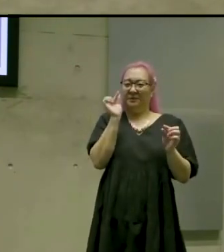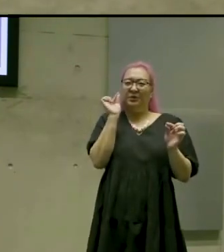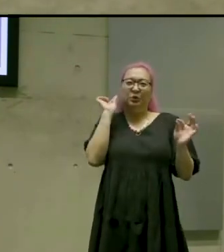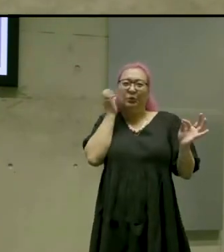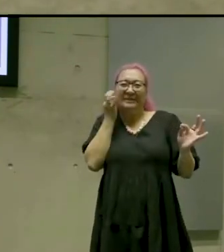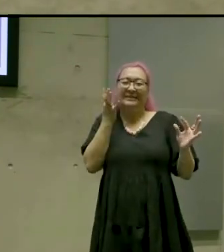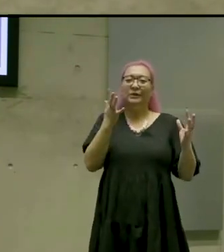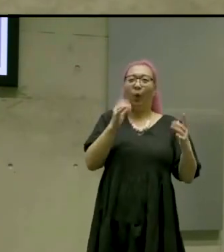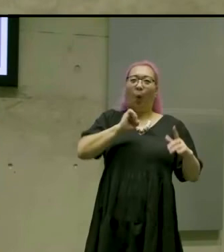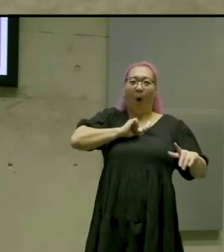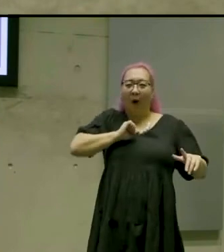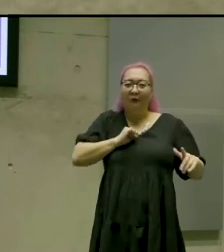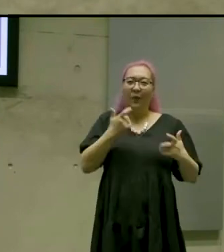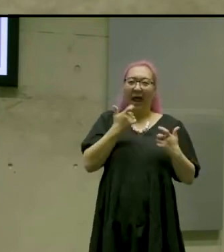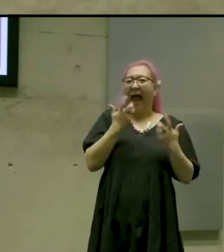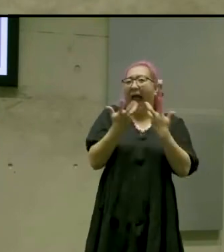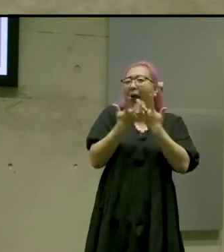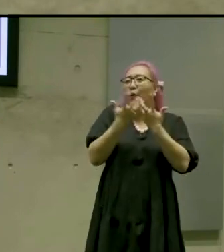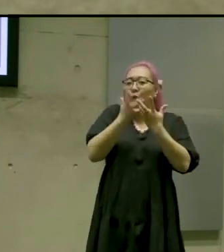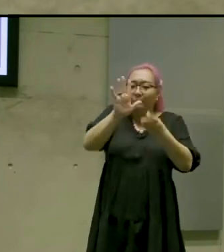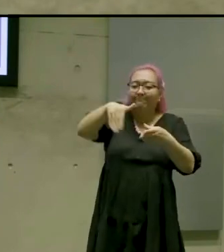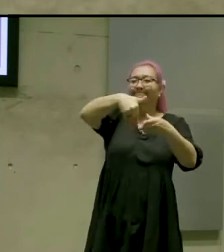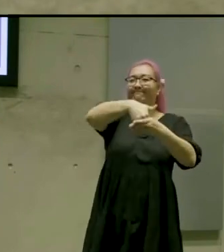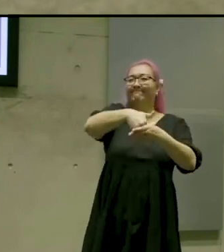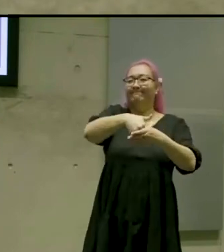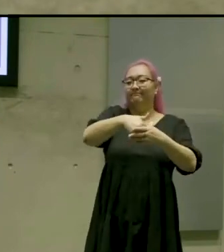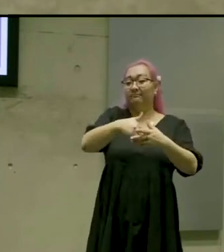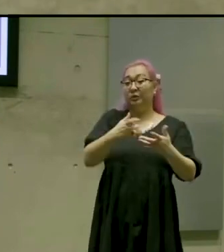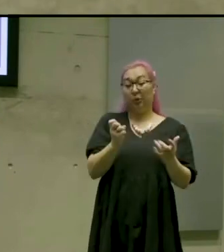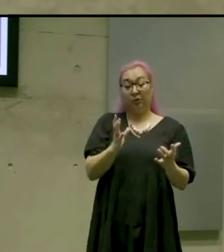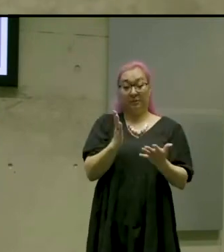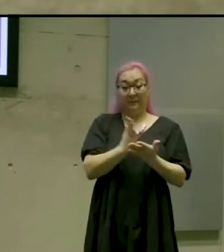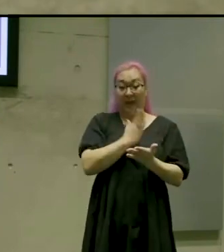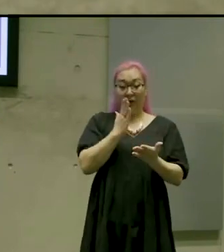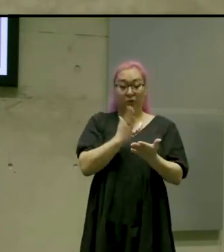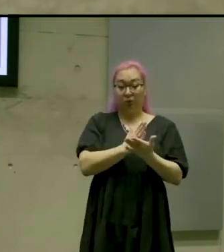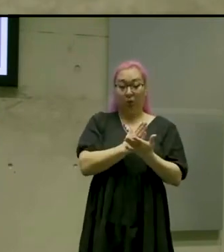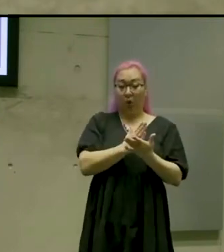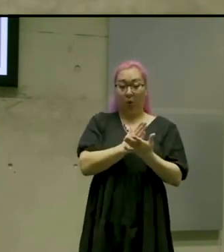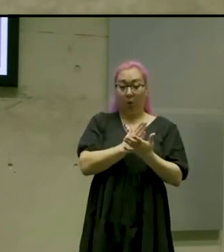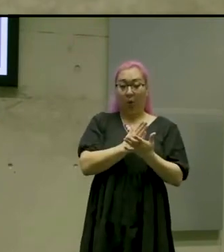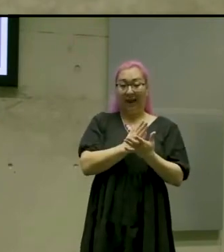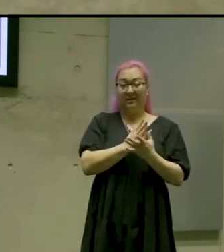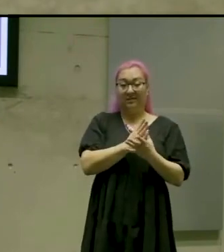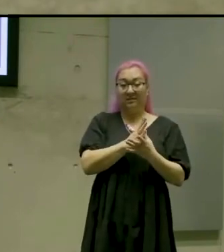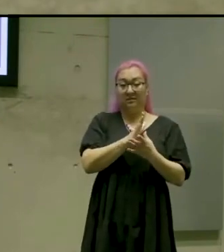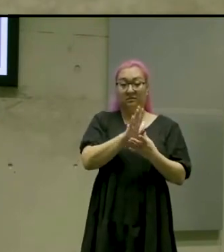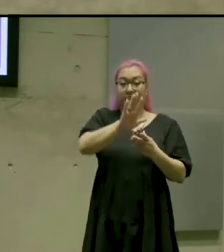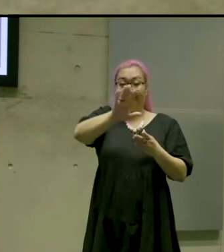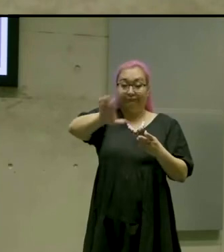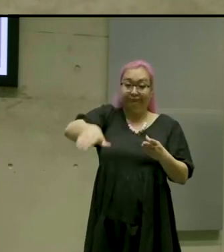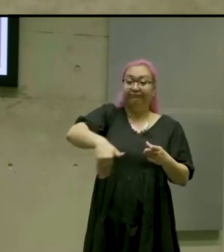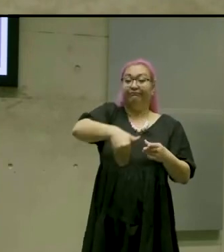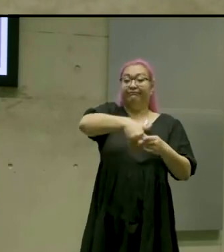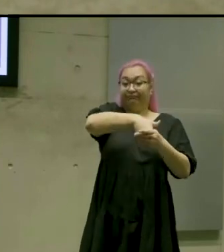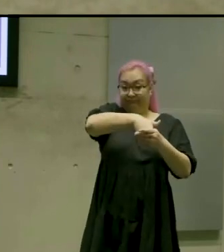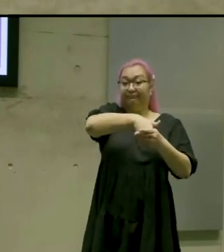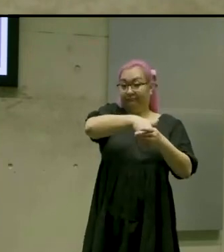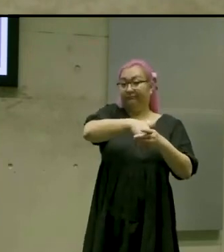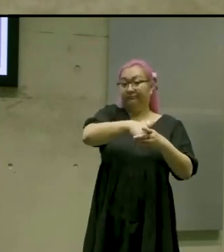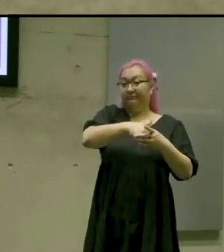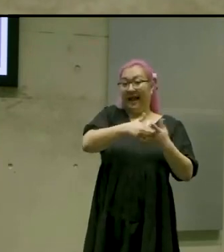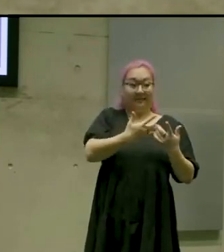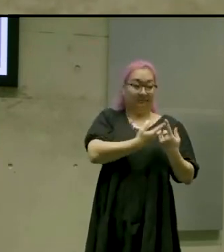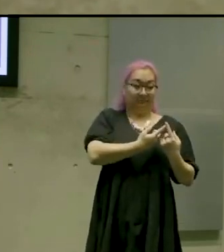just making sure that you've wrote it in a way that it's it's easy for players to